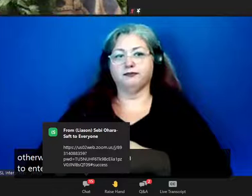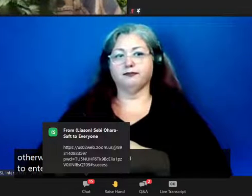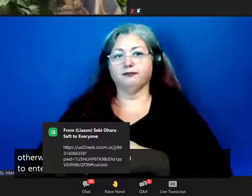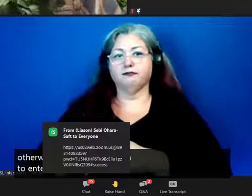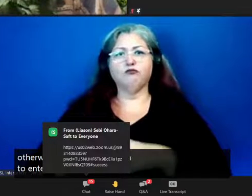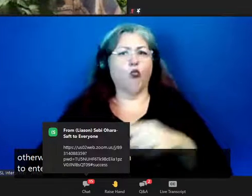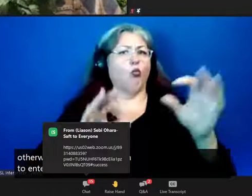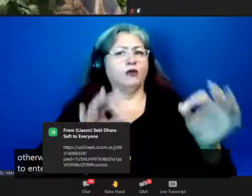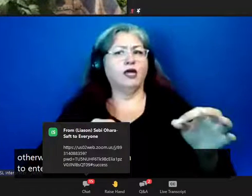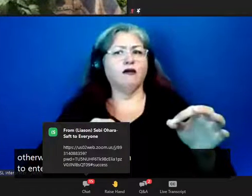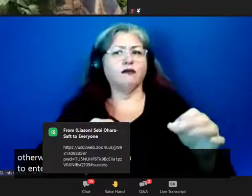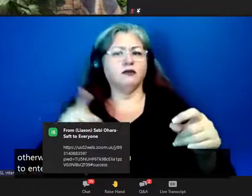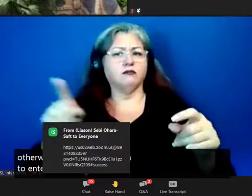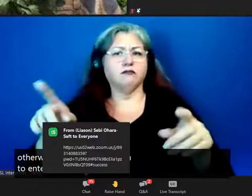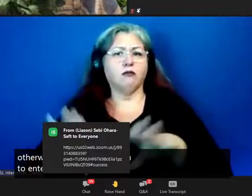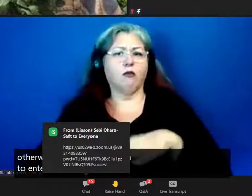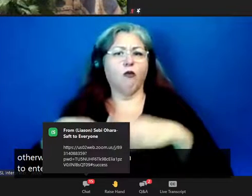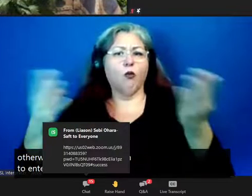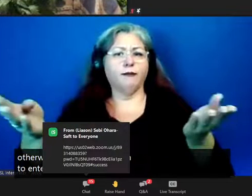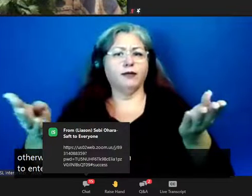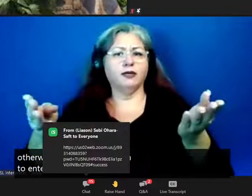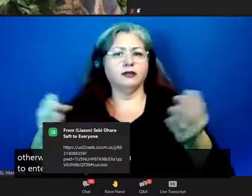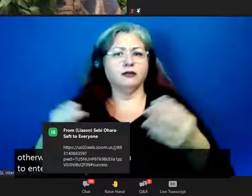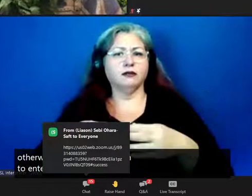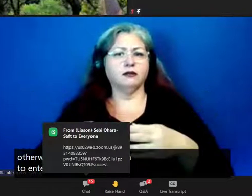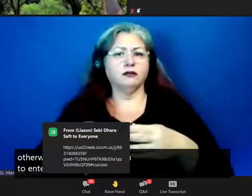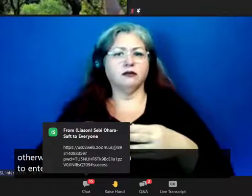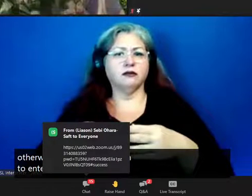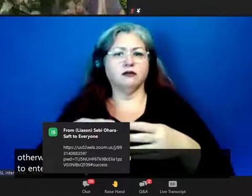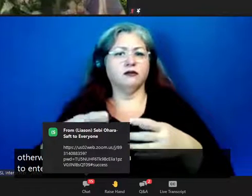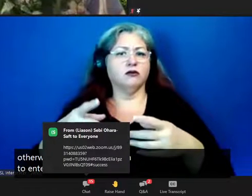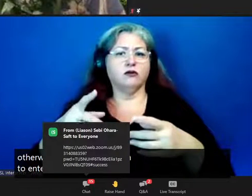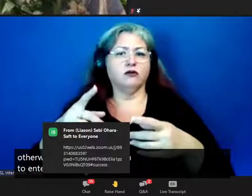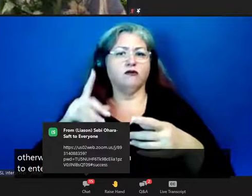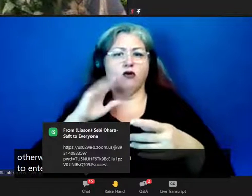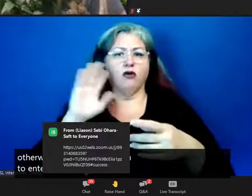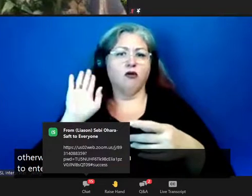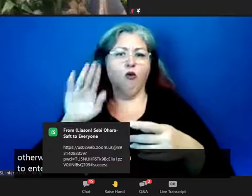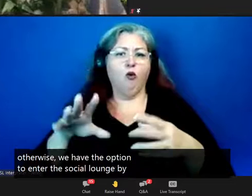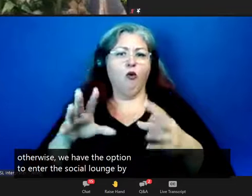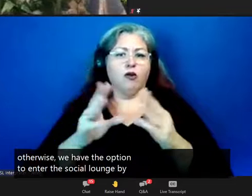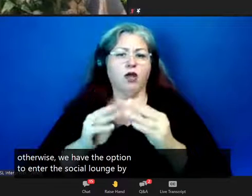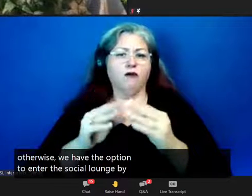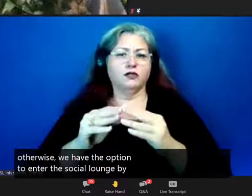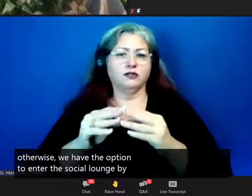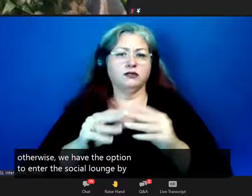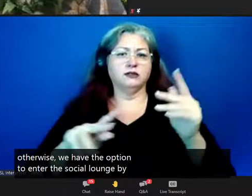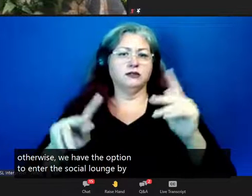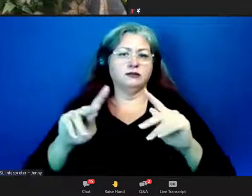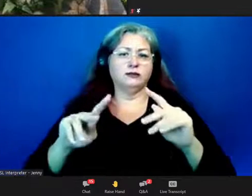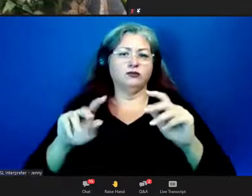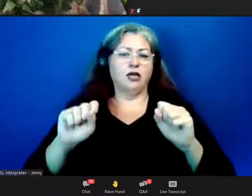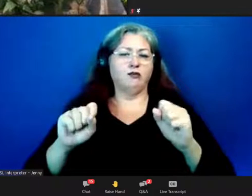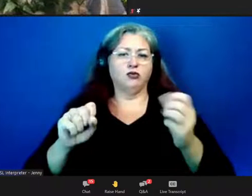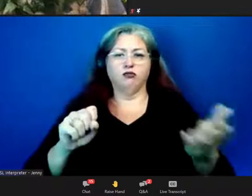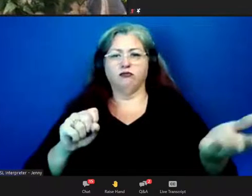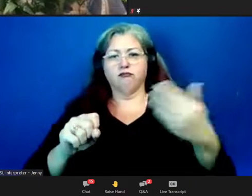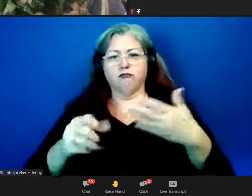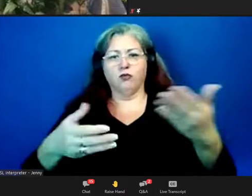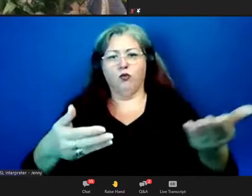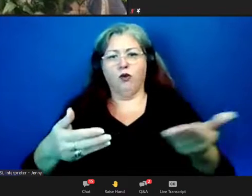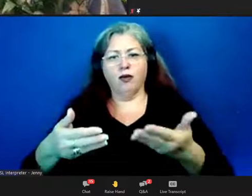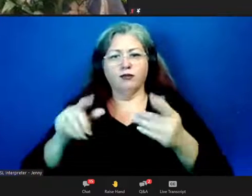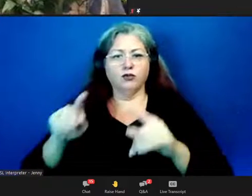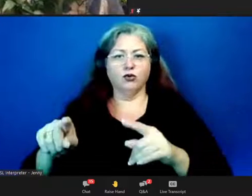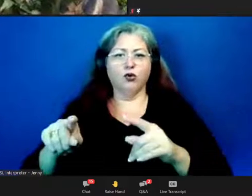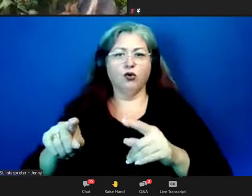Definitely, yeah, so that's open, yep, during all hours of the conference, and folks are more than welcome to go there